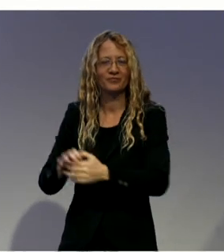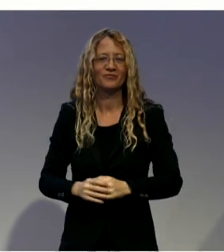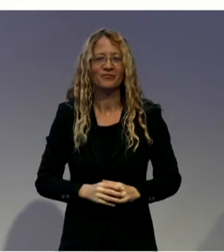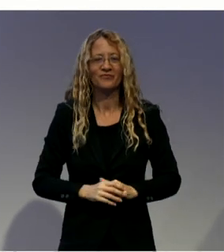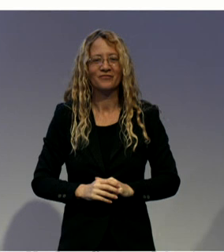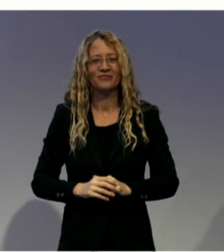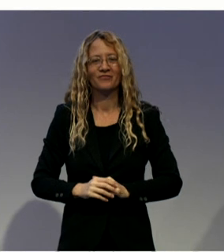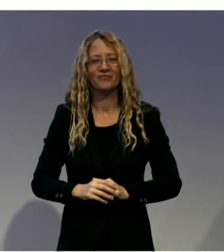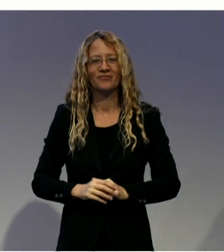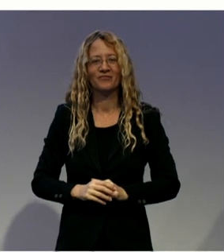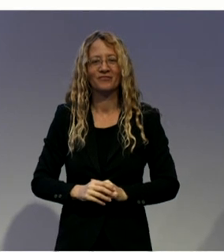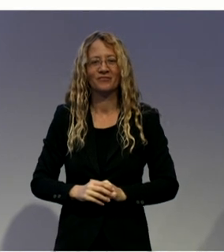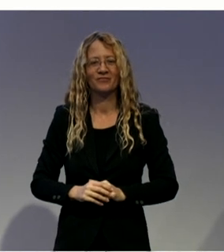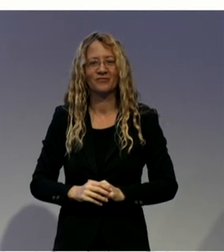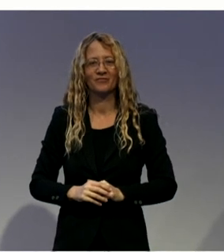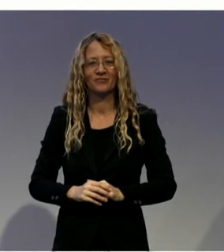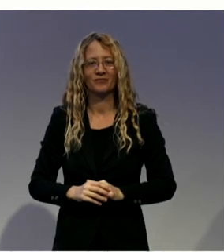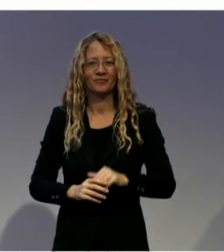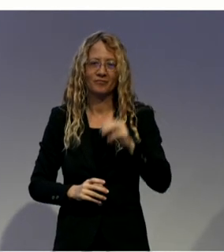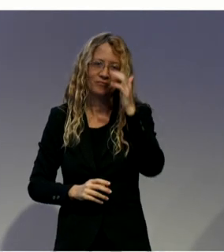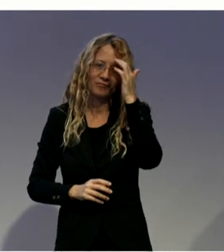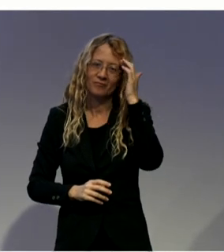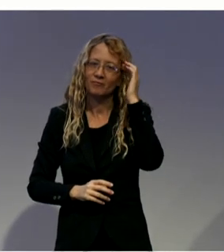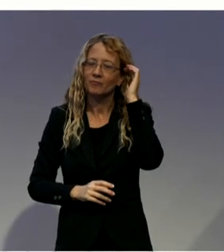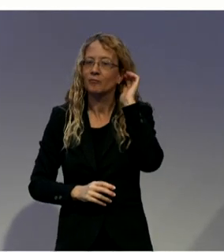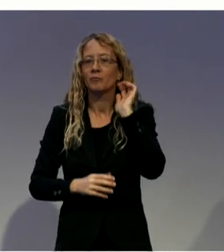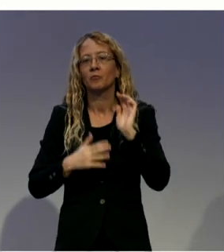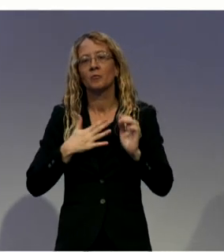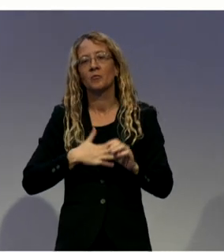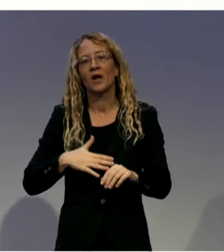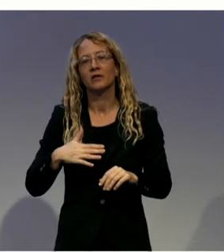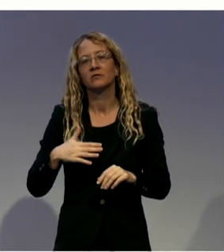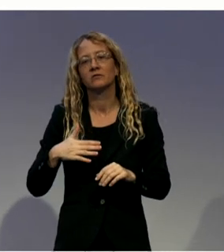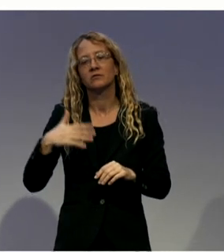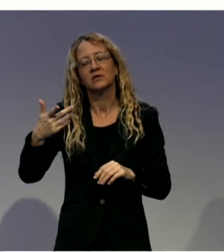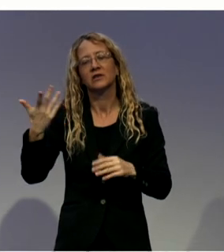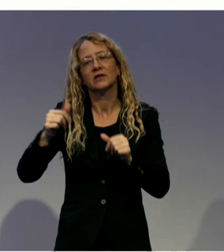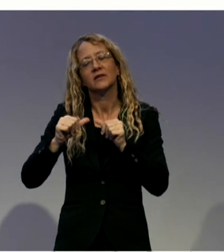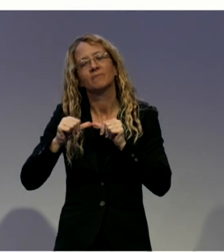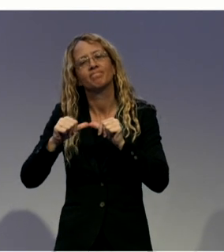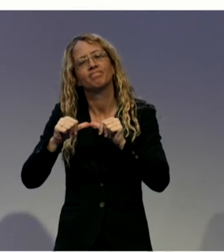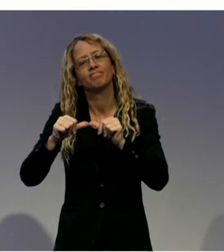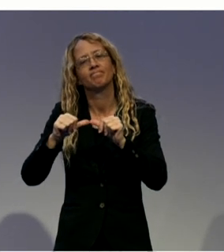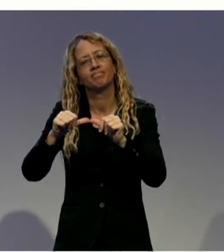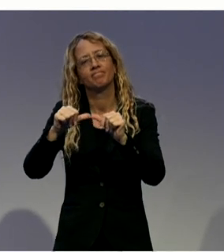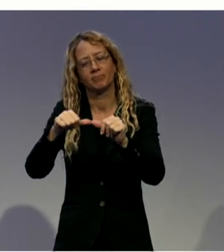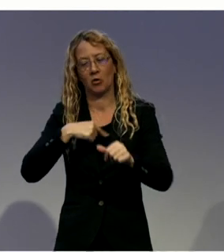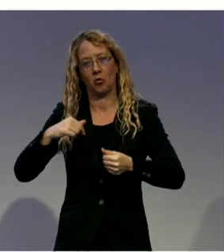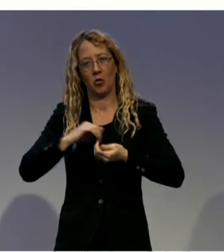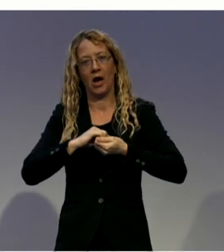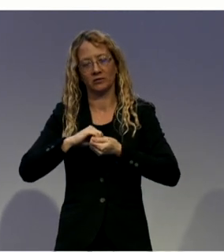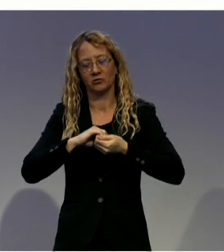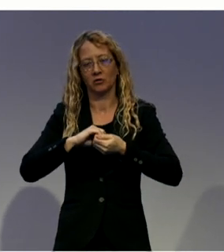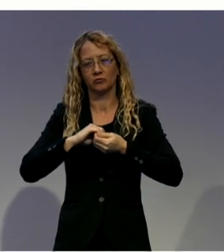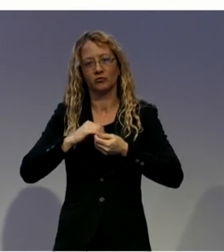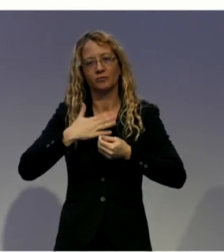Next, I'd like to talk about sustainability of the BCAN's organization. BCAN's has proven to